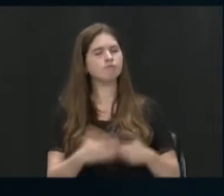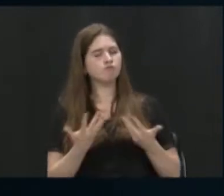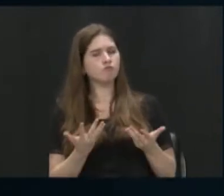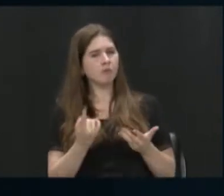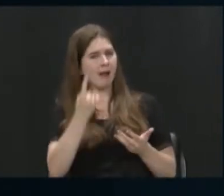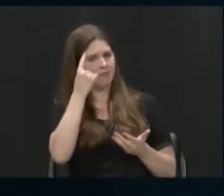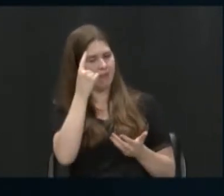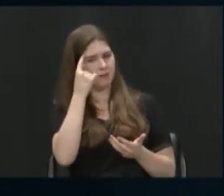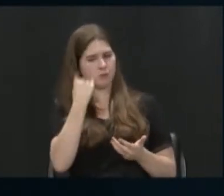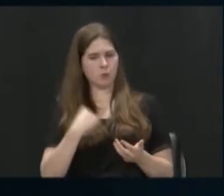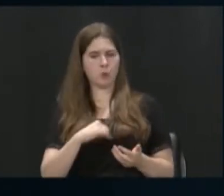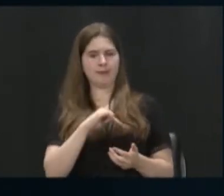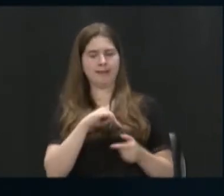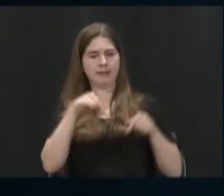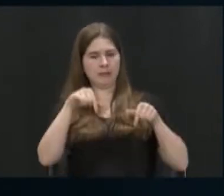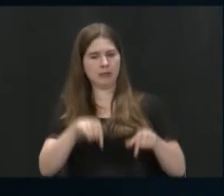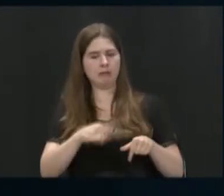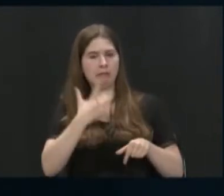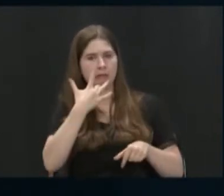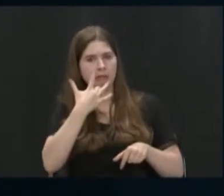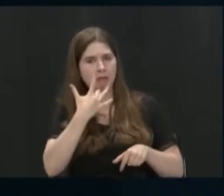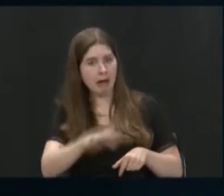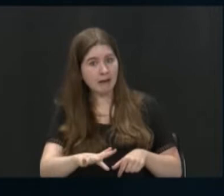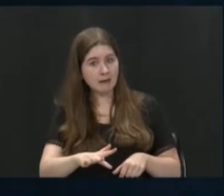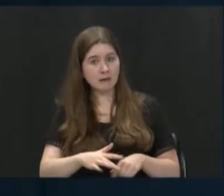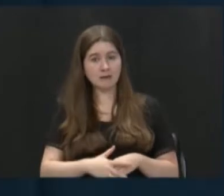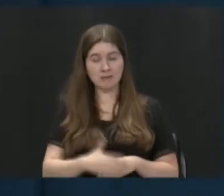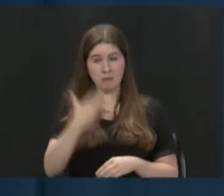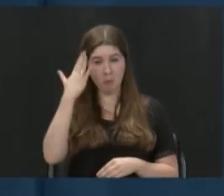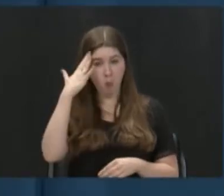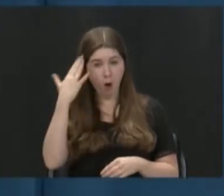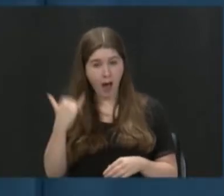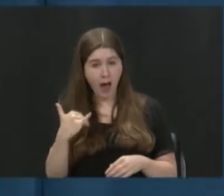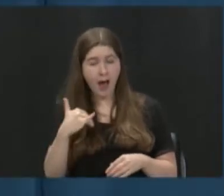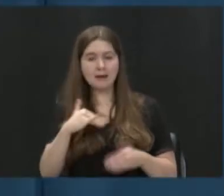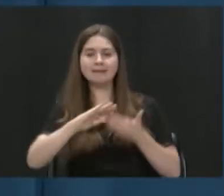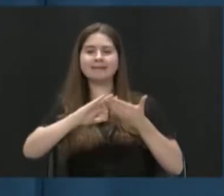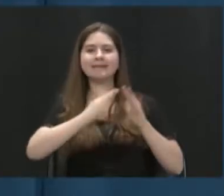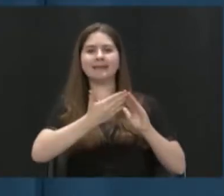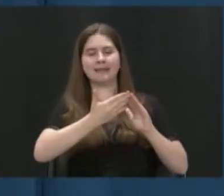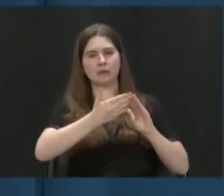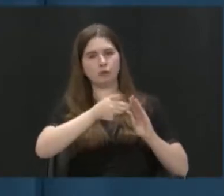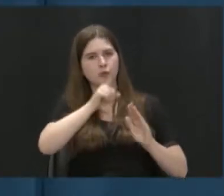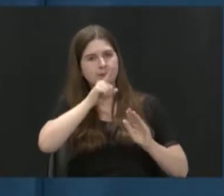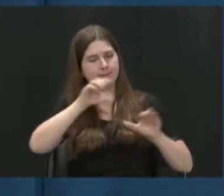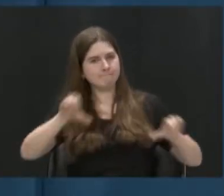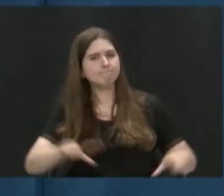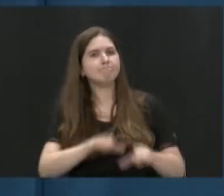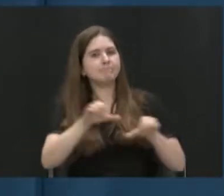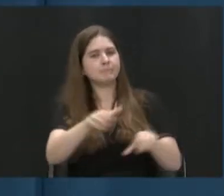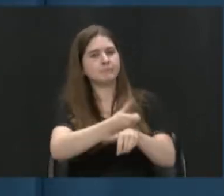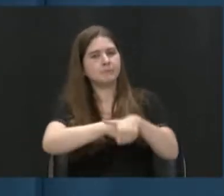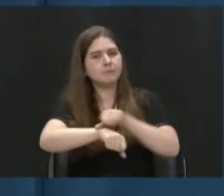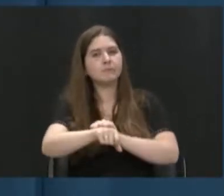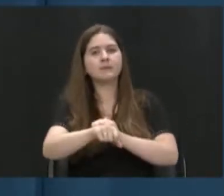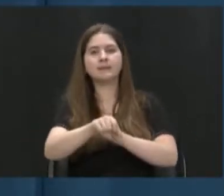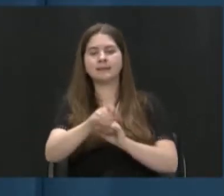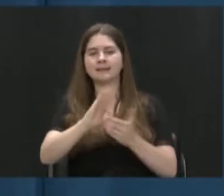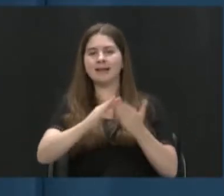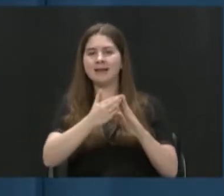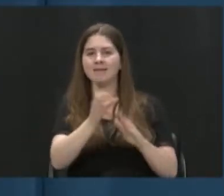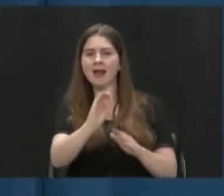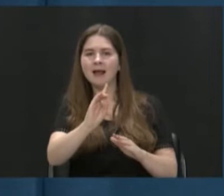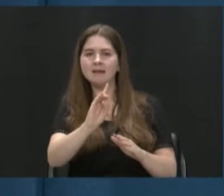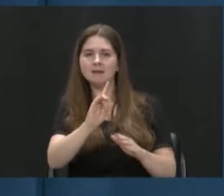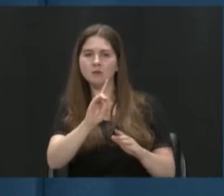really lucky to have an incredibly proactive municipality with the city of Dayton's Department of Water and Environmental Quality. They